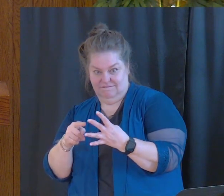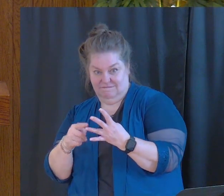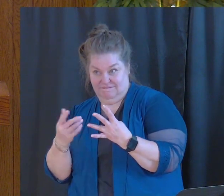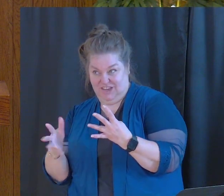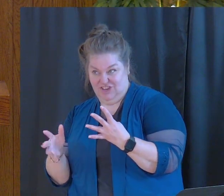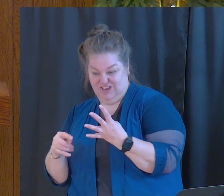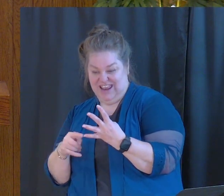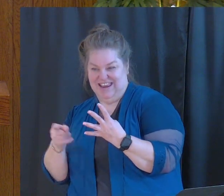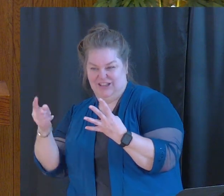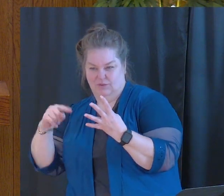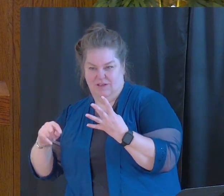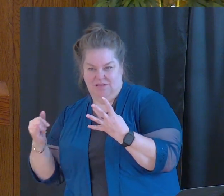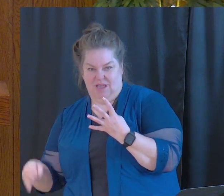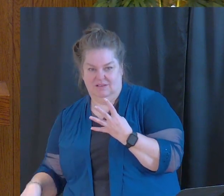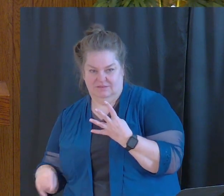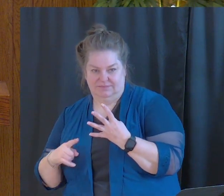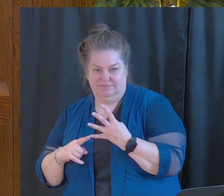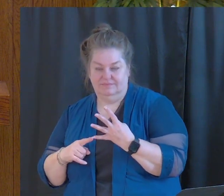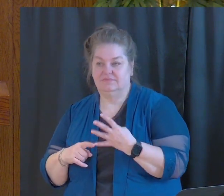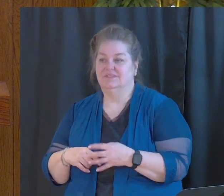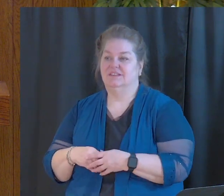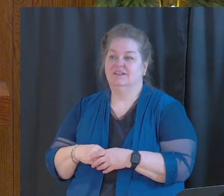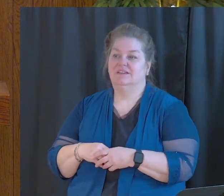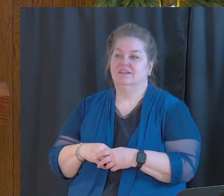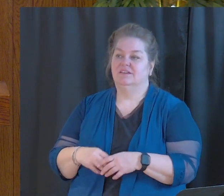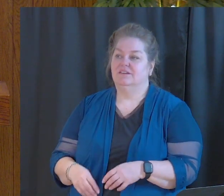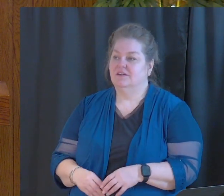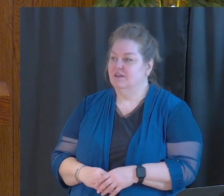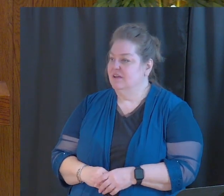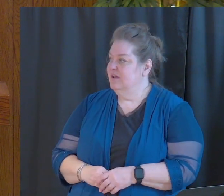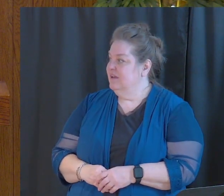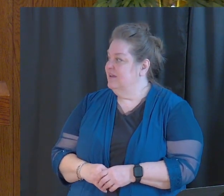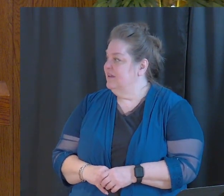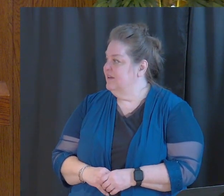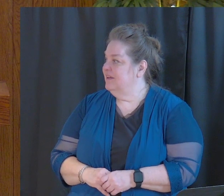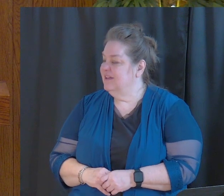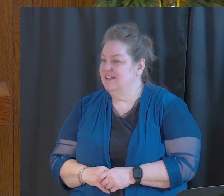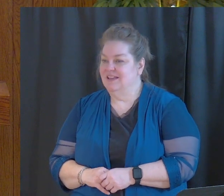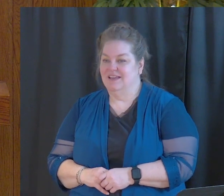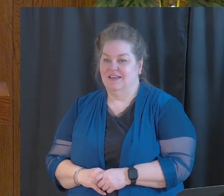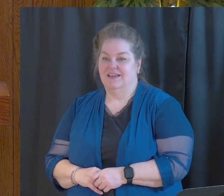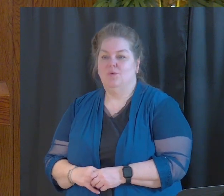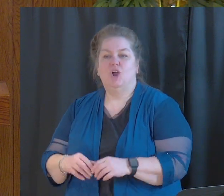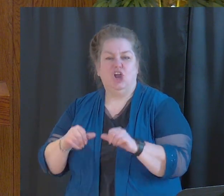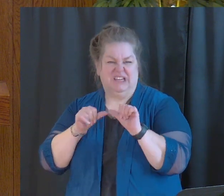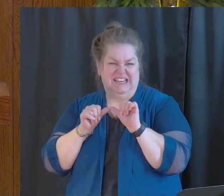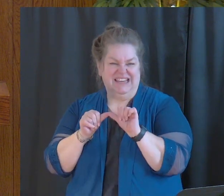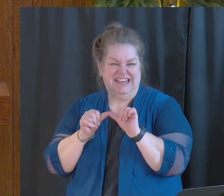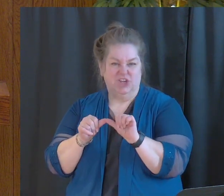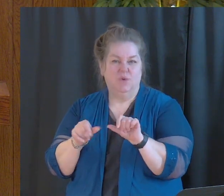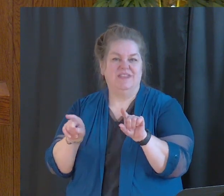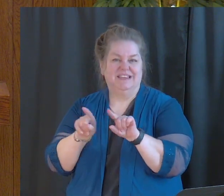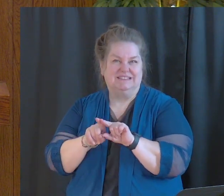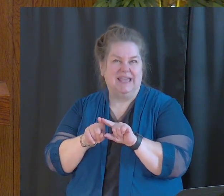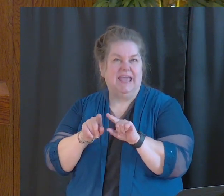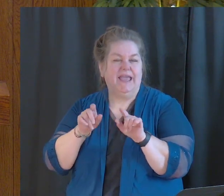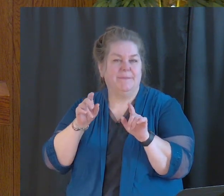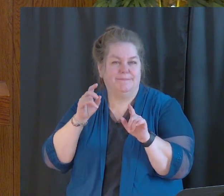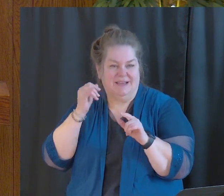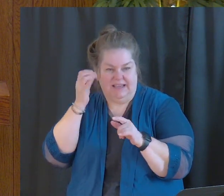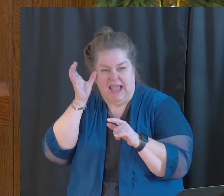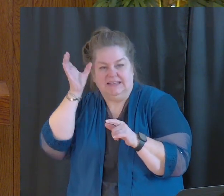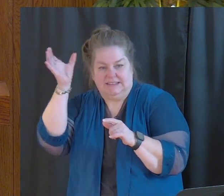It's not necessarily stand-alone, or they're all tied together. We're continuing with the same theme, but each